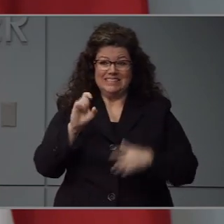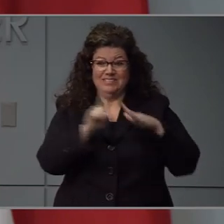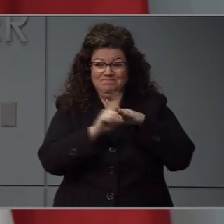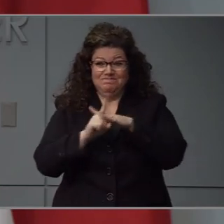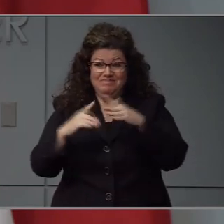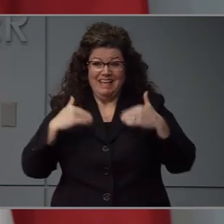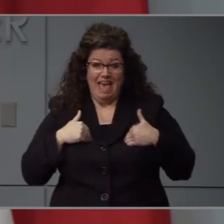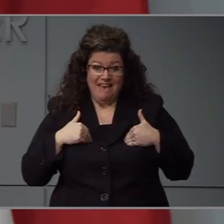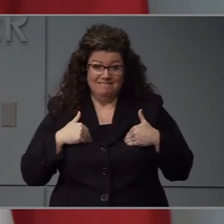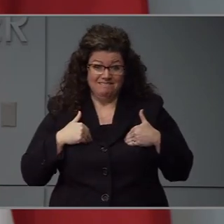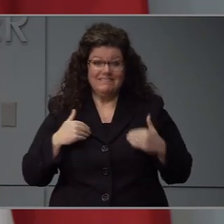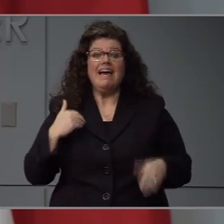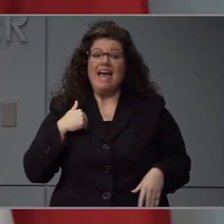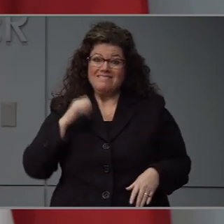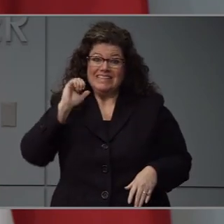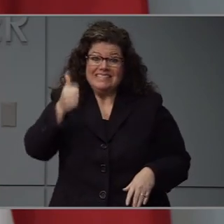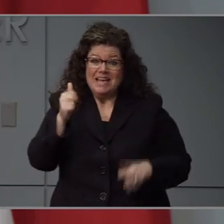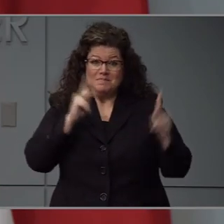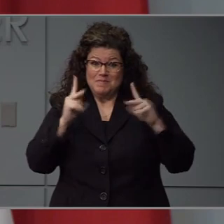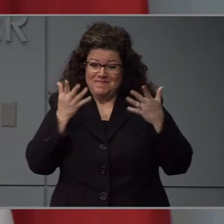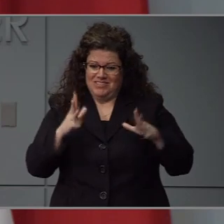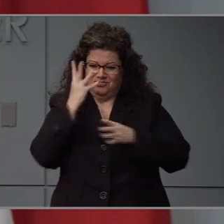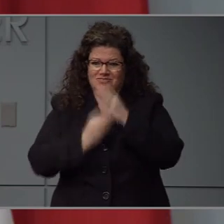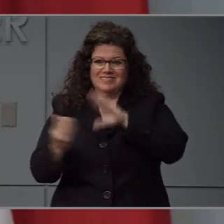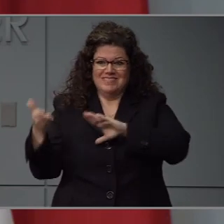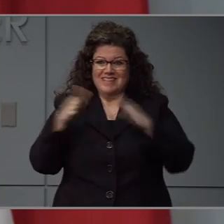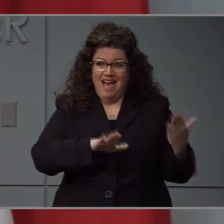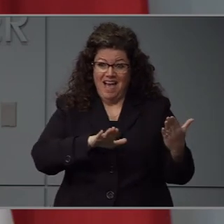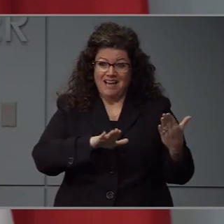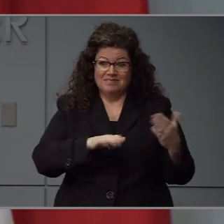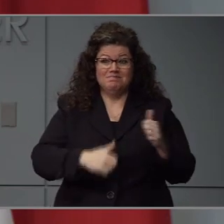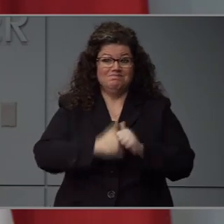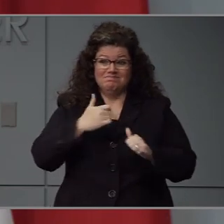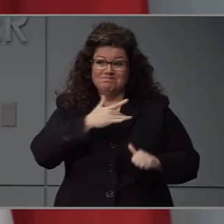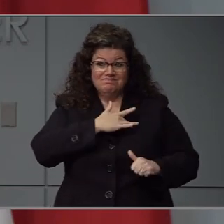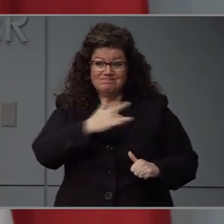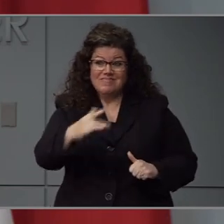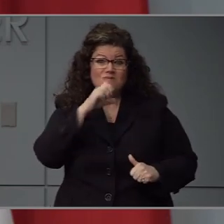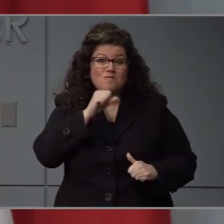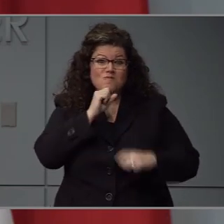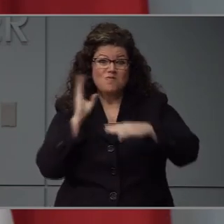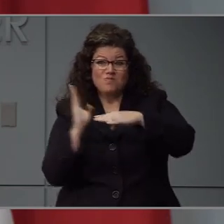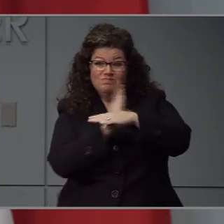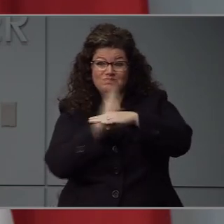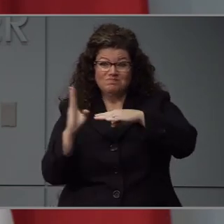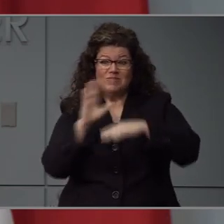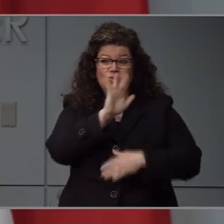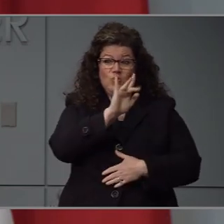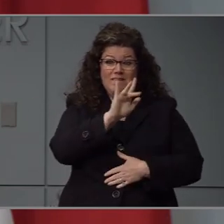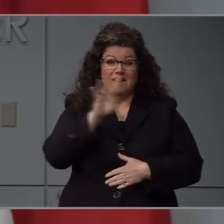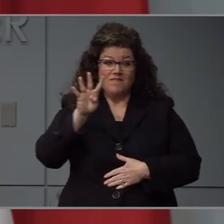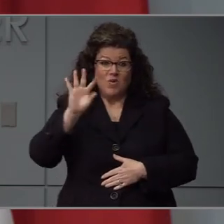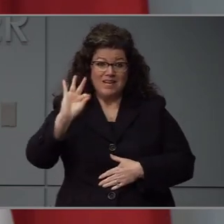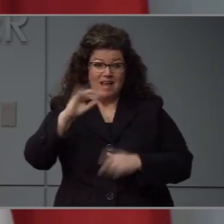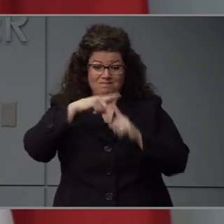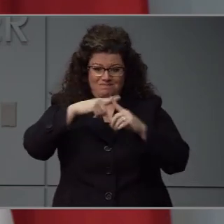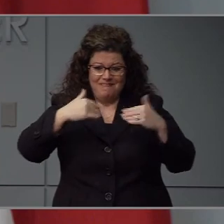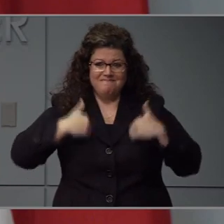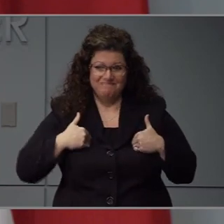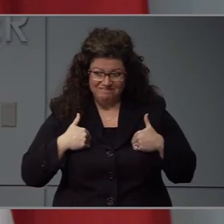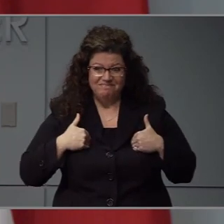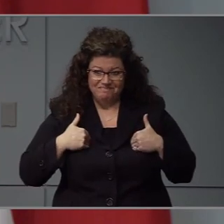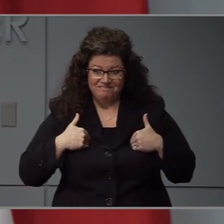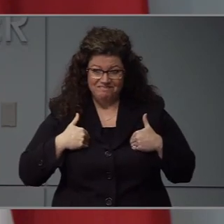Most of our cases are in people who are ages 25 to 49. That's about 43 percent. However,